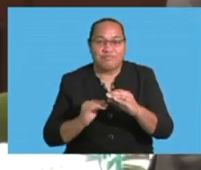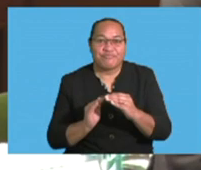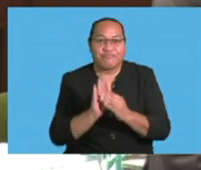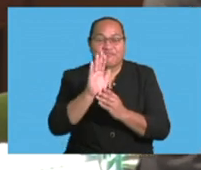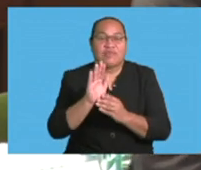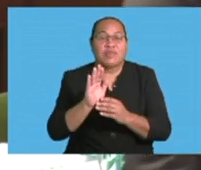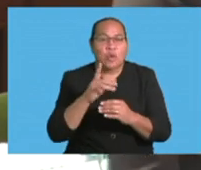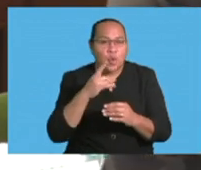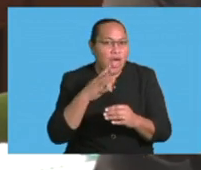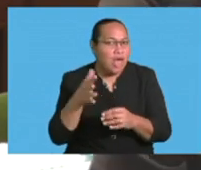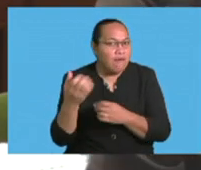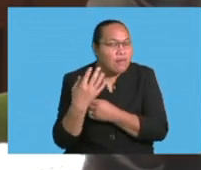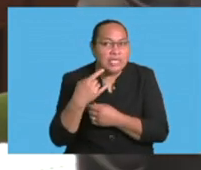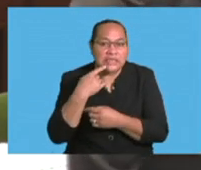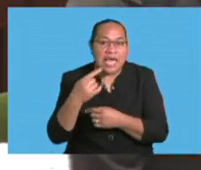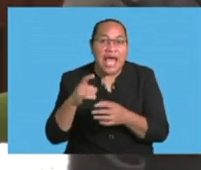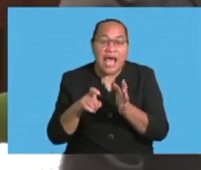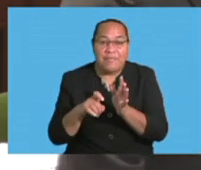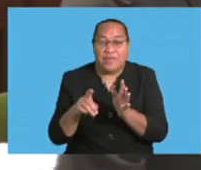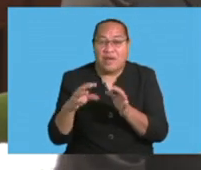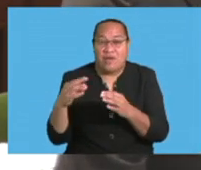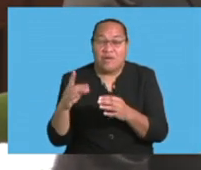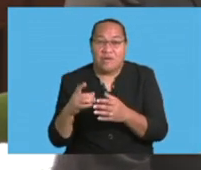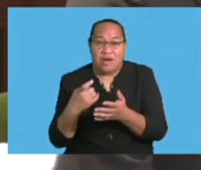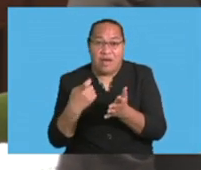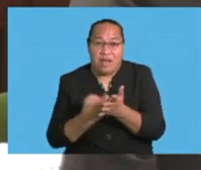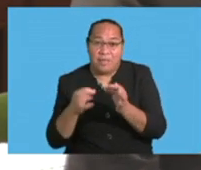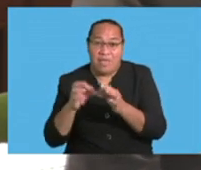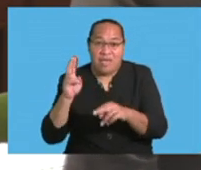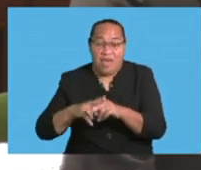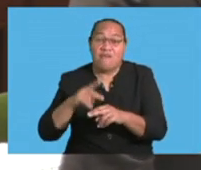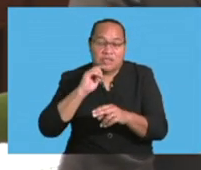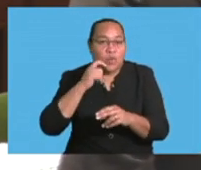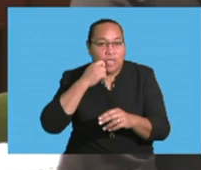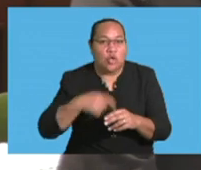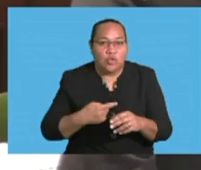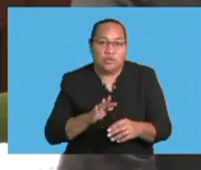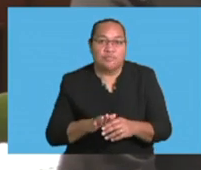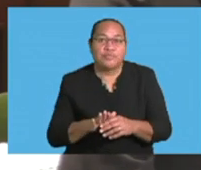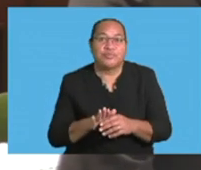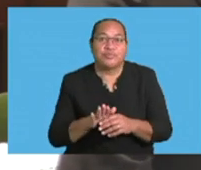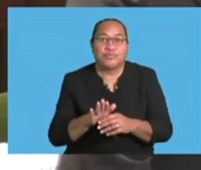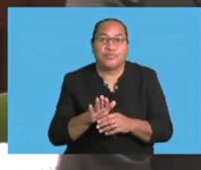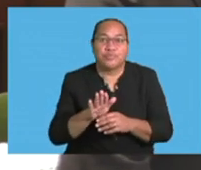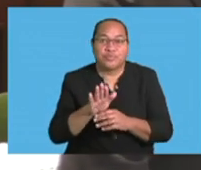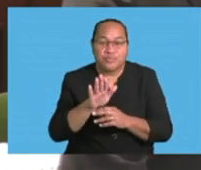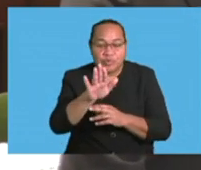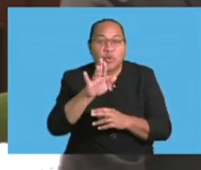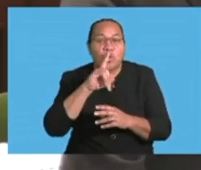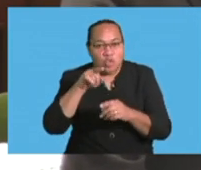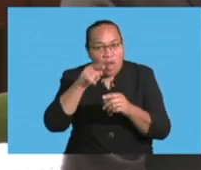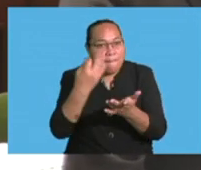the Reserve Bank of Fiji says the liquidity may rise to $700 million dollars by the end of this year, more than sufficient to meet